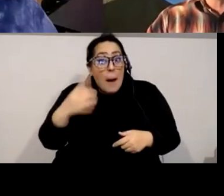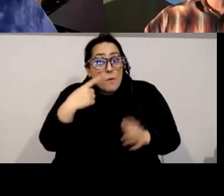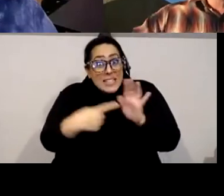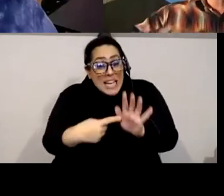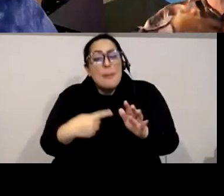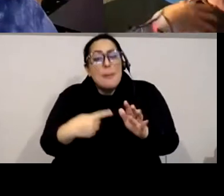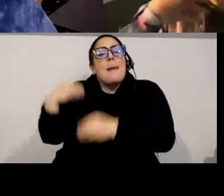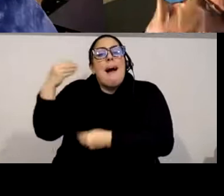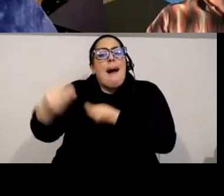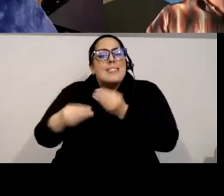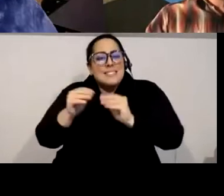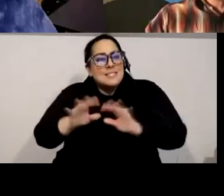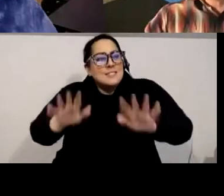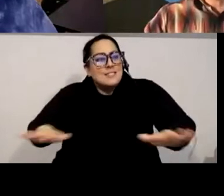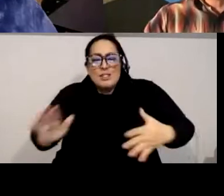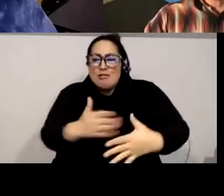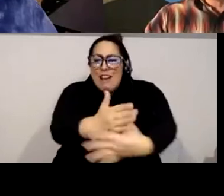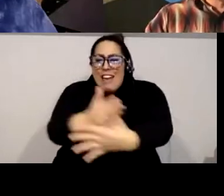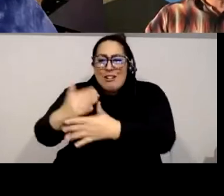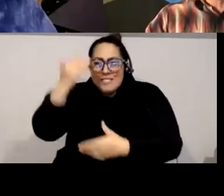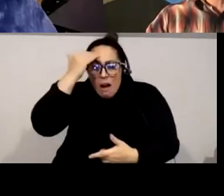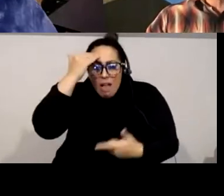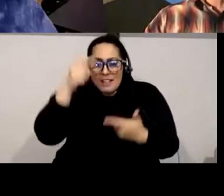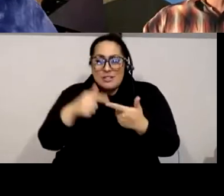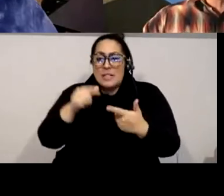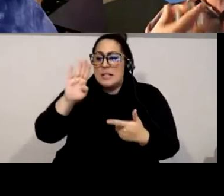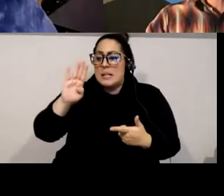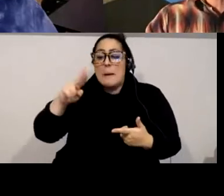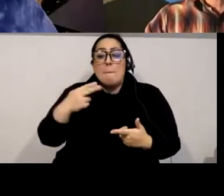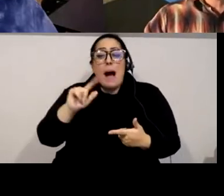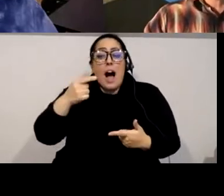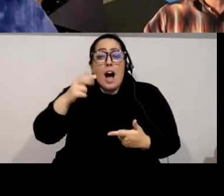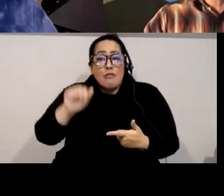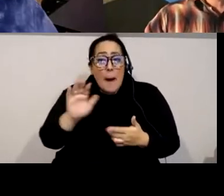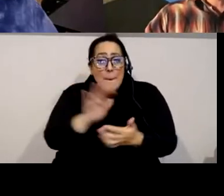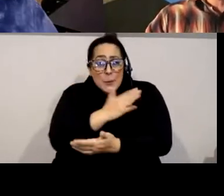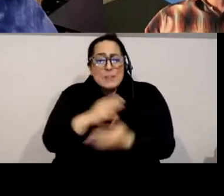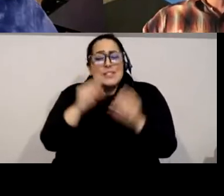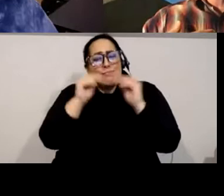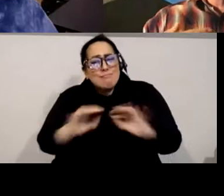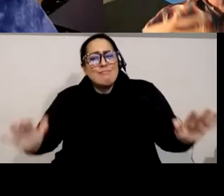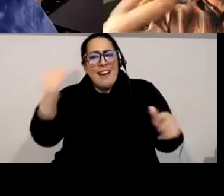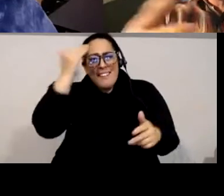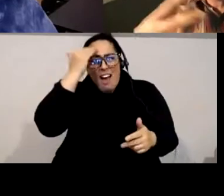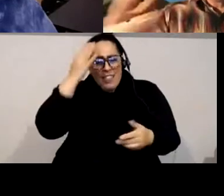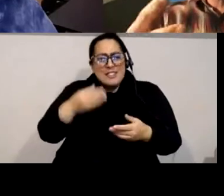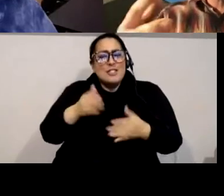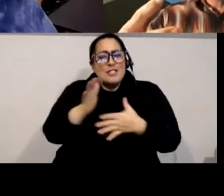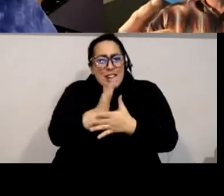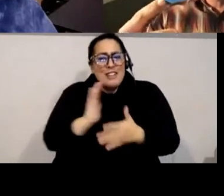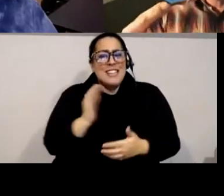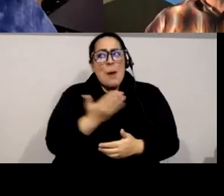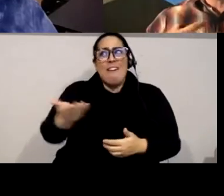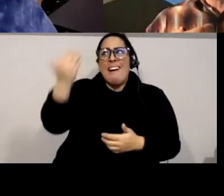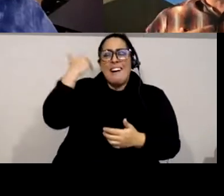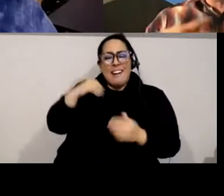uh the work that you're doing wendy with all of your art and that kind of thing is a way of passing on knowledge like we're we are all actually